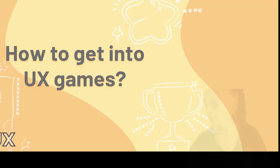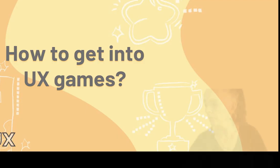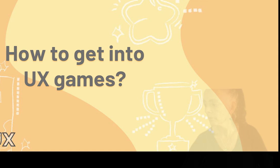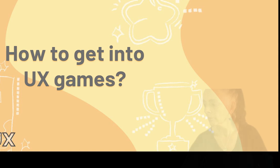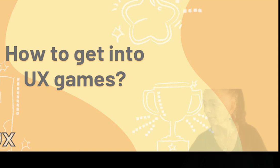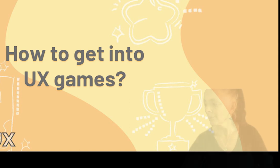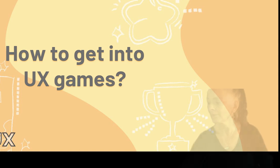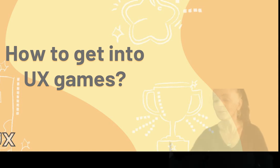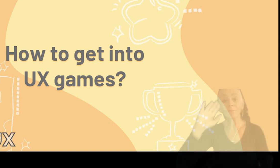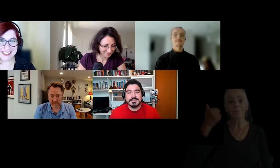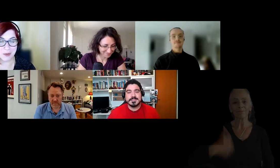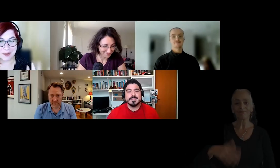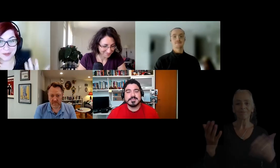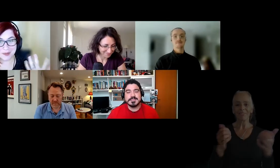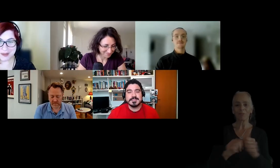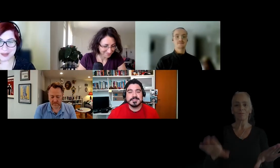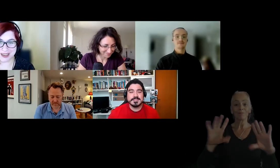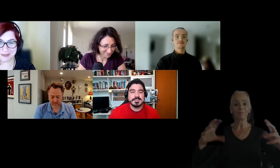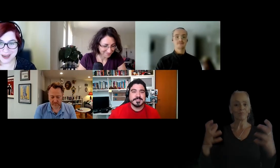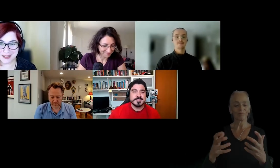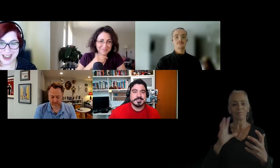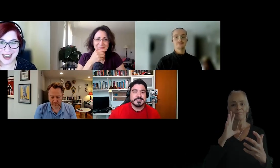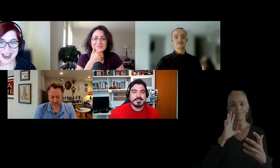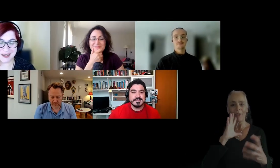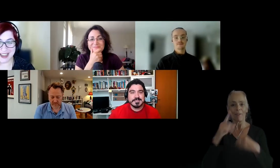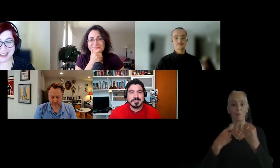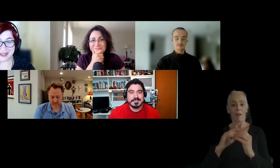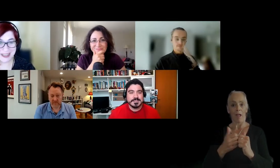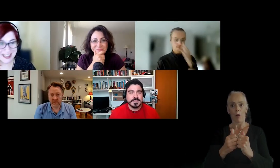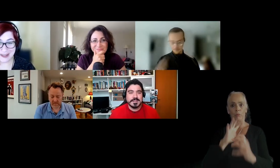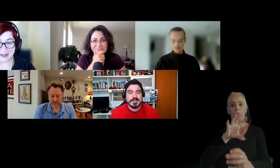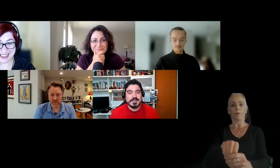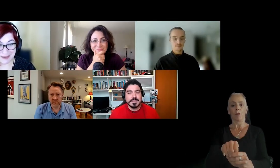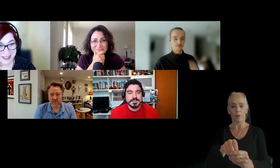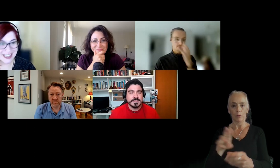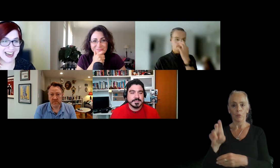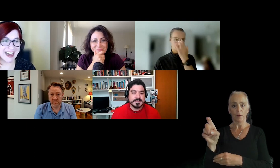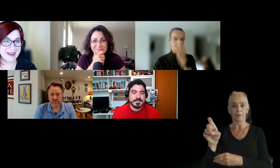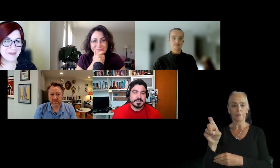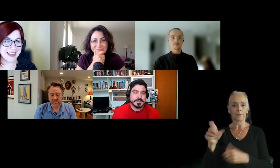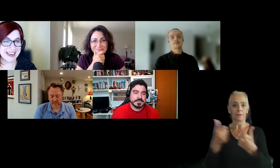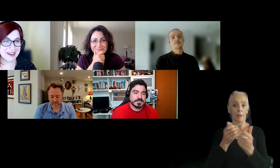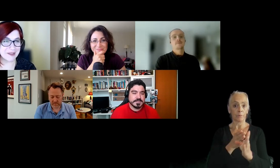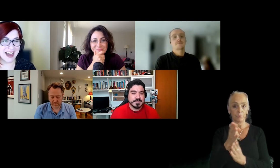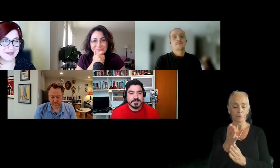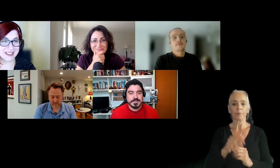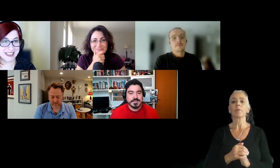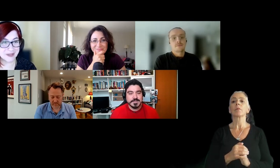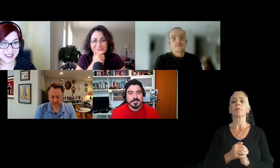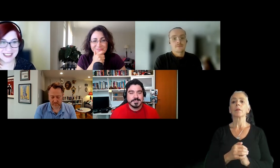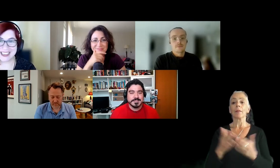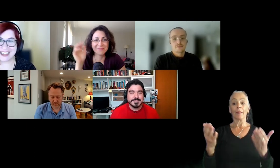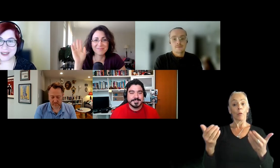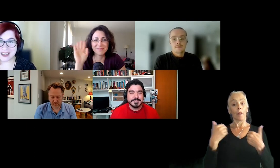I'm here with these wonderful people to talk about how to get into UX games. And here we have